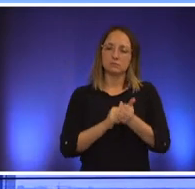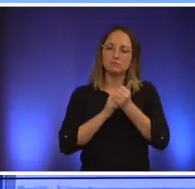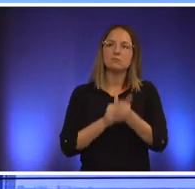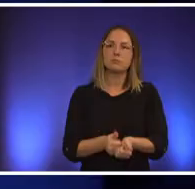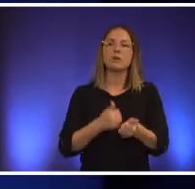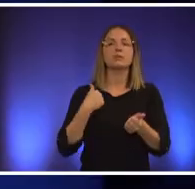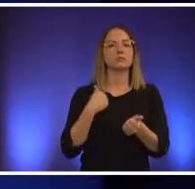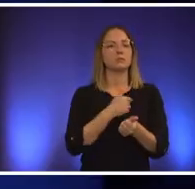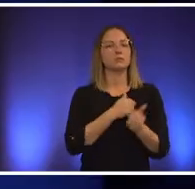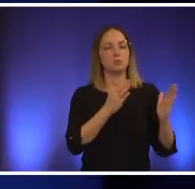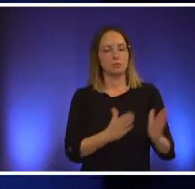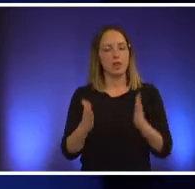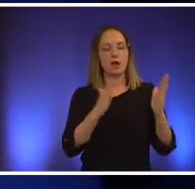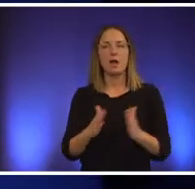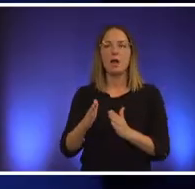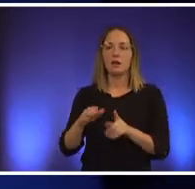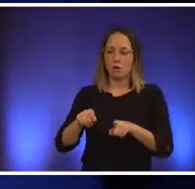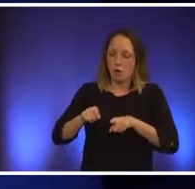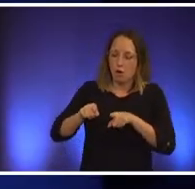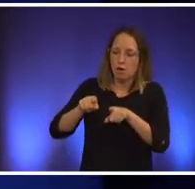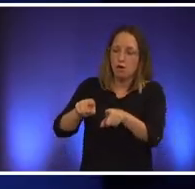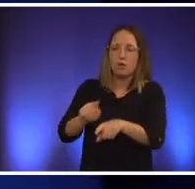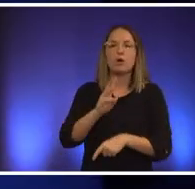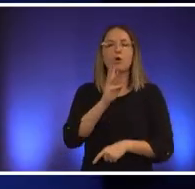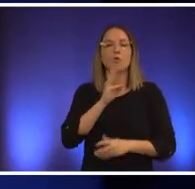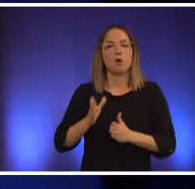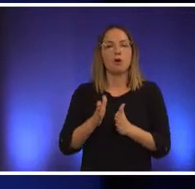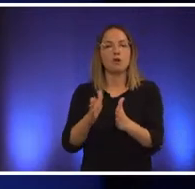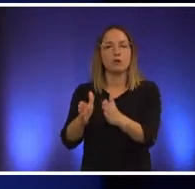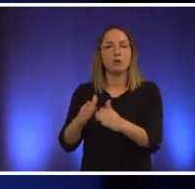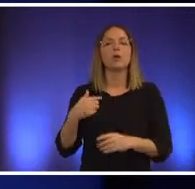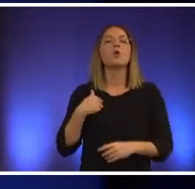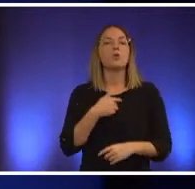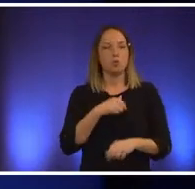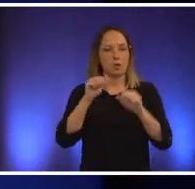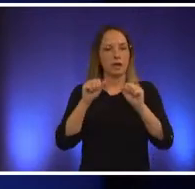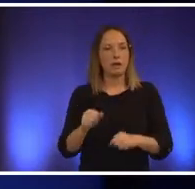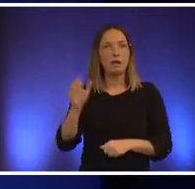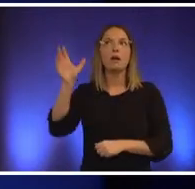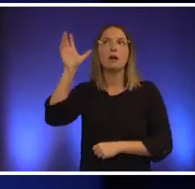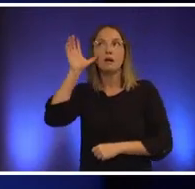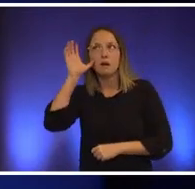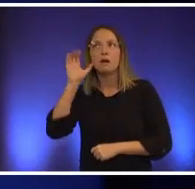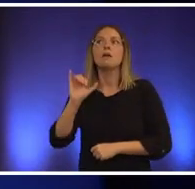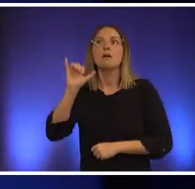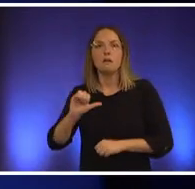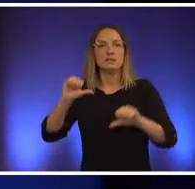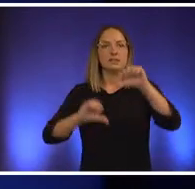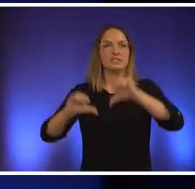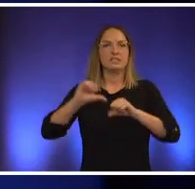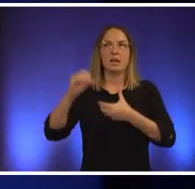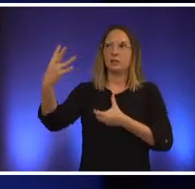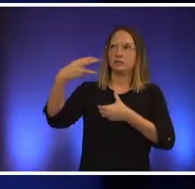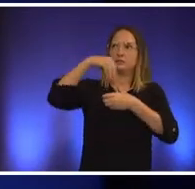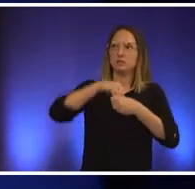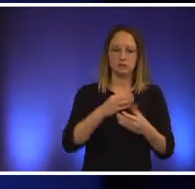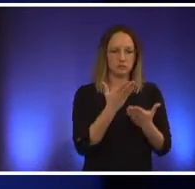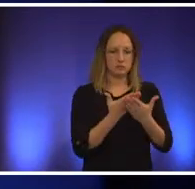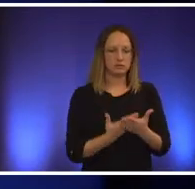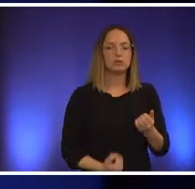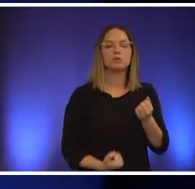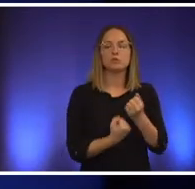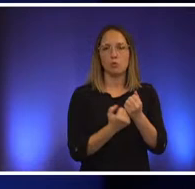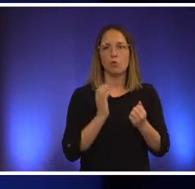waterways and and make it actually actually make scientific based determinations about what ought to happen i have a lot of